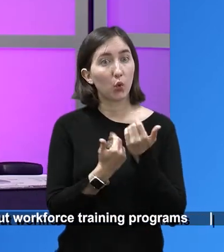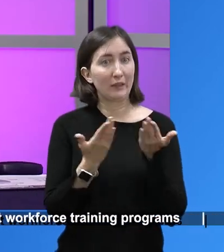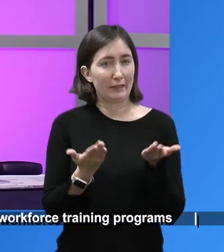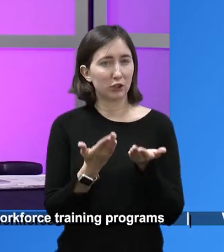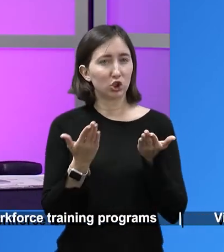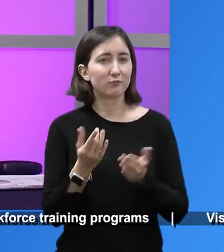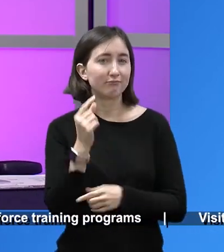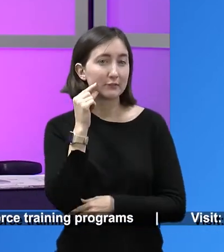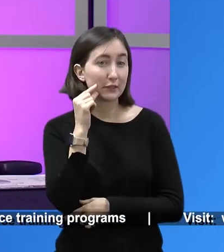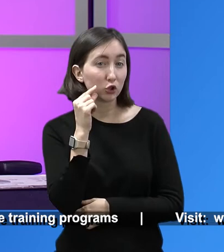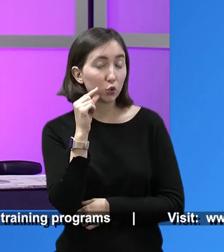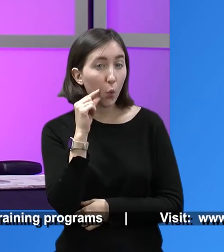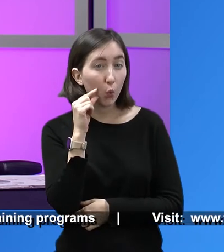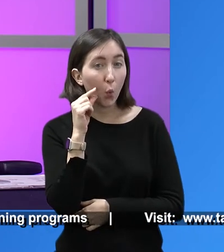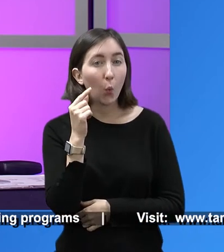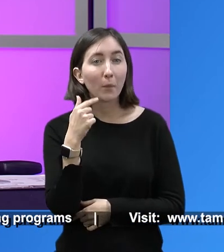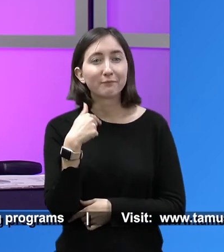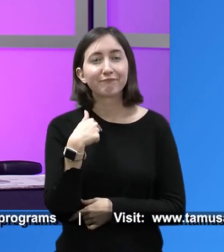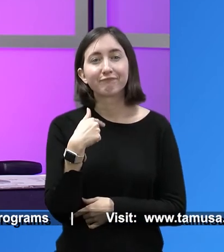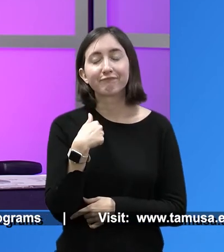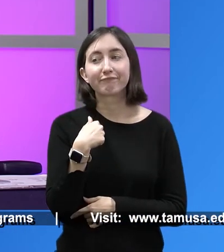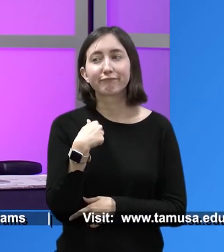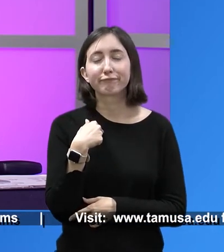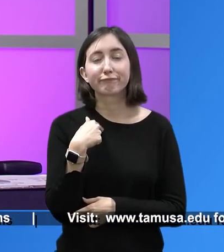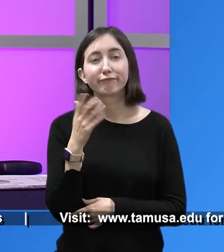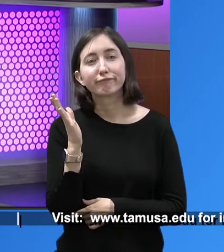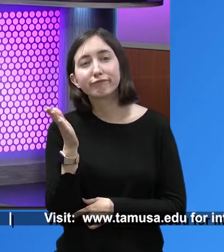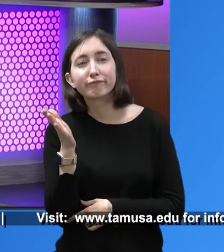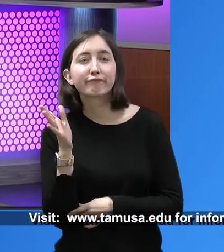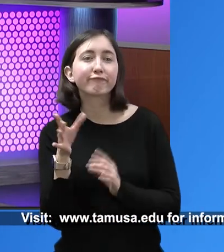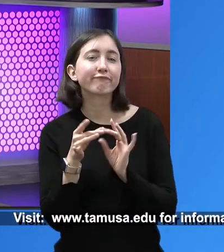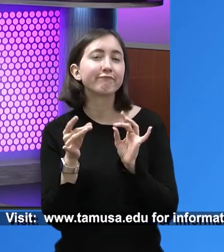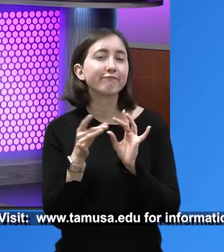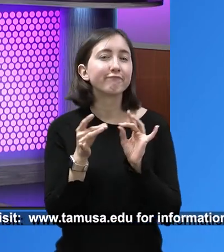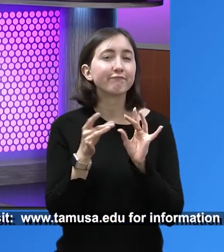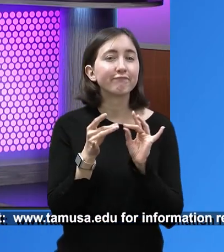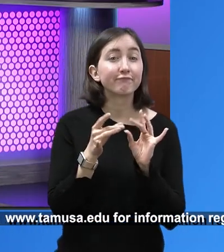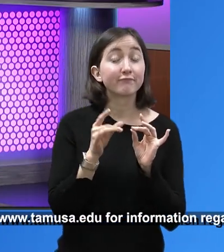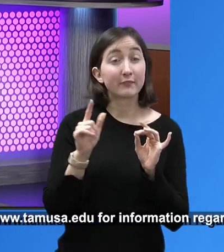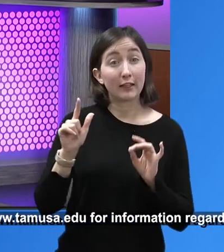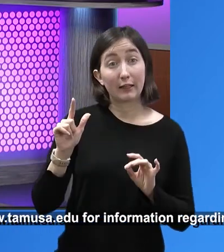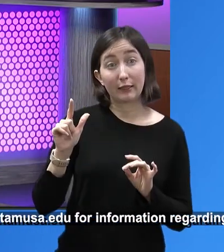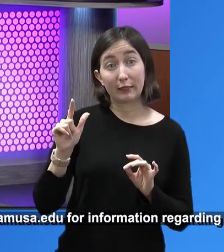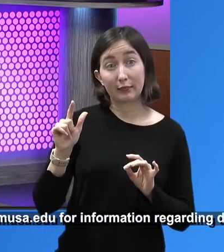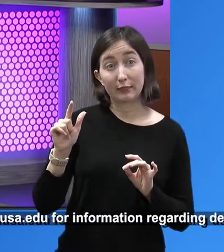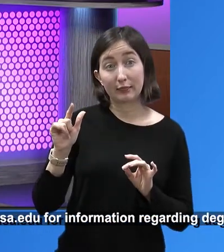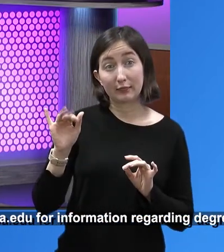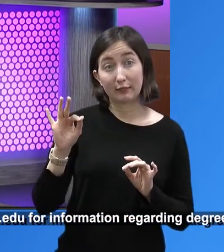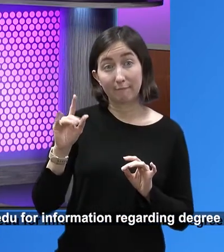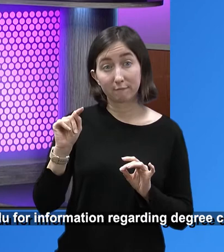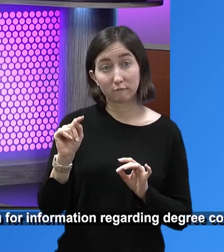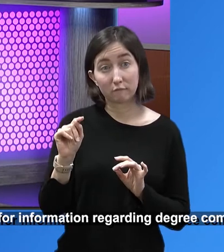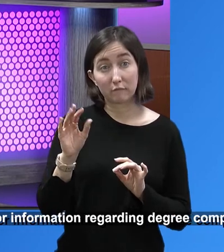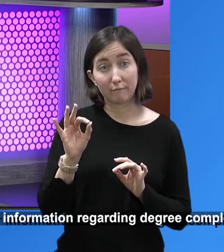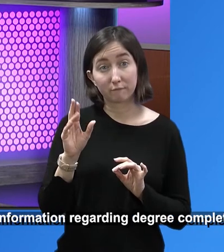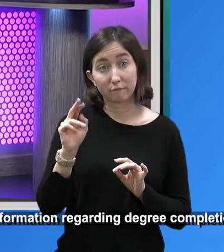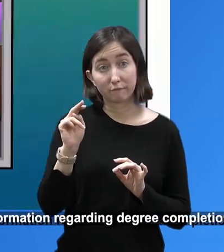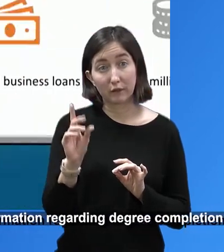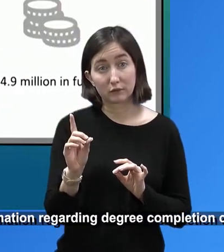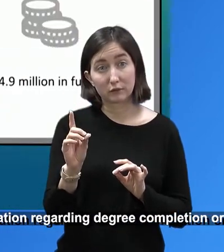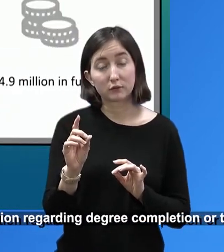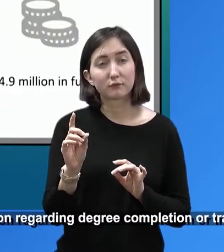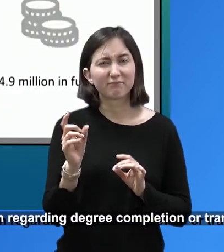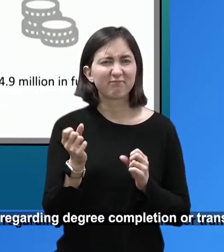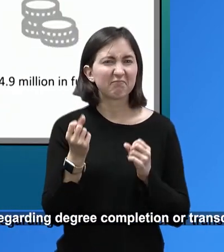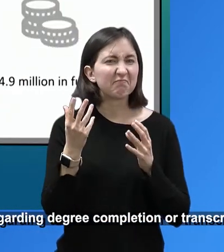share with you. And the first slide that we have to share with you, the audience is the, is the support here in